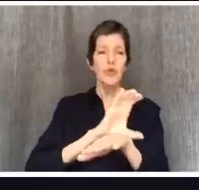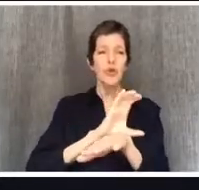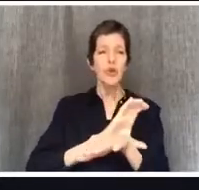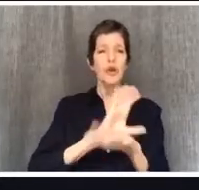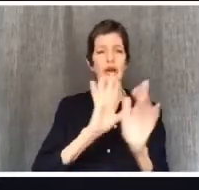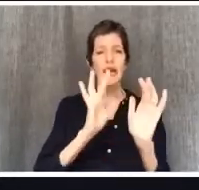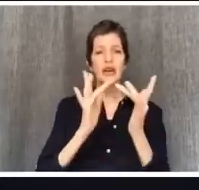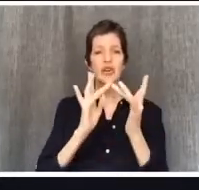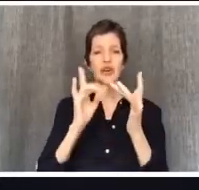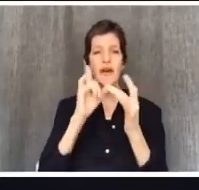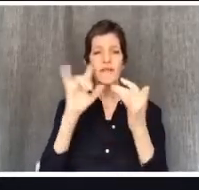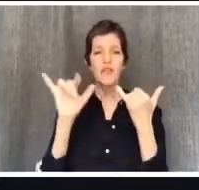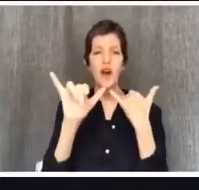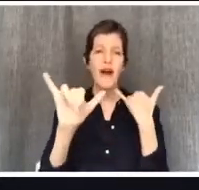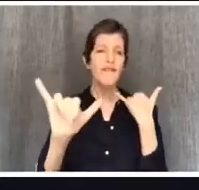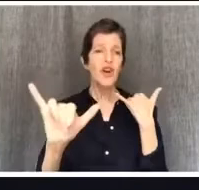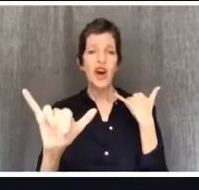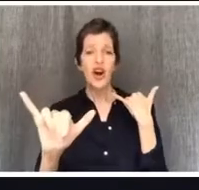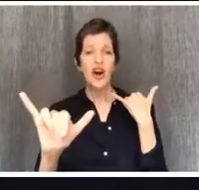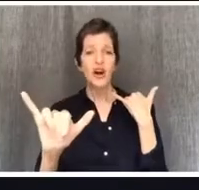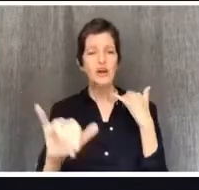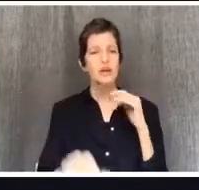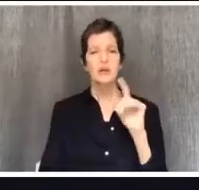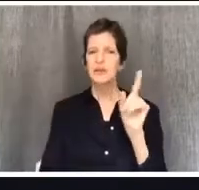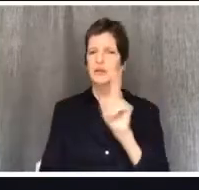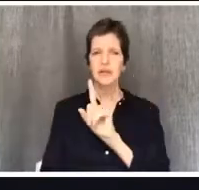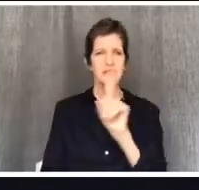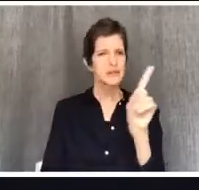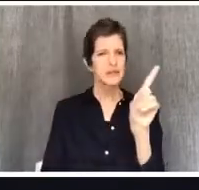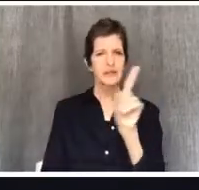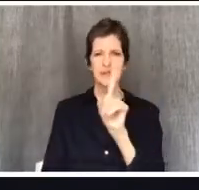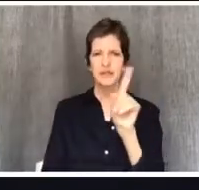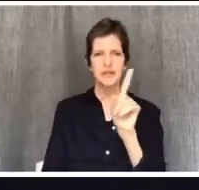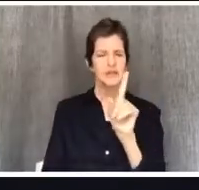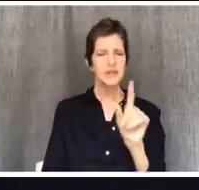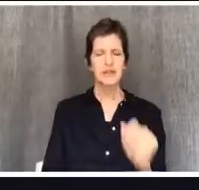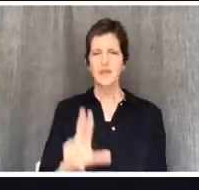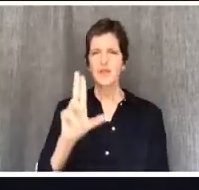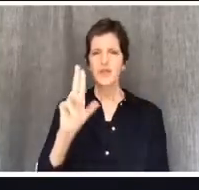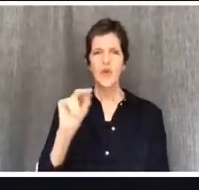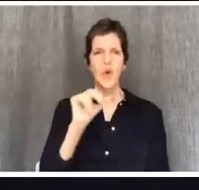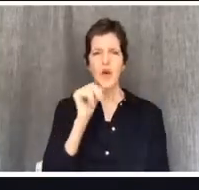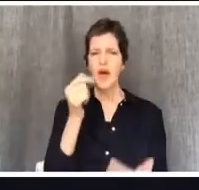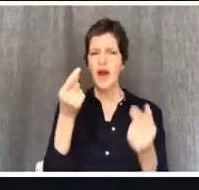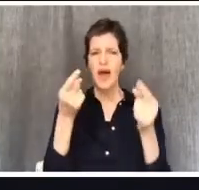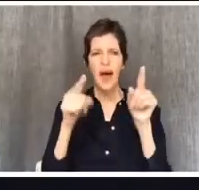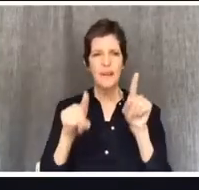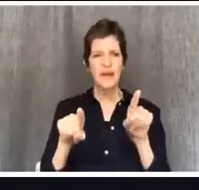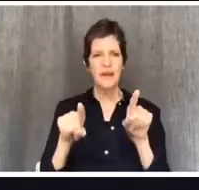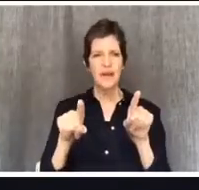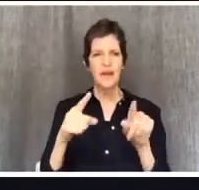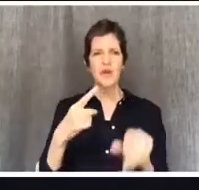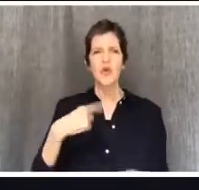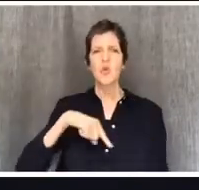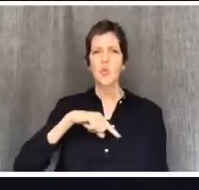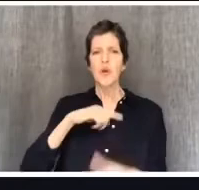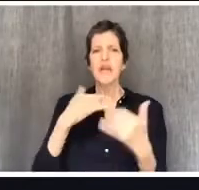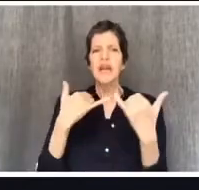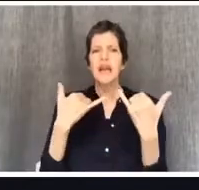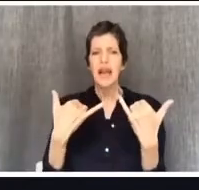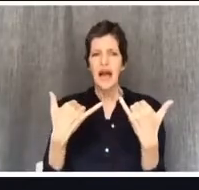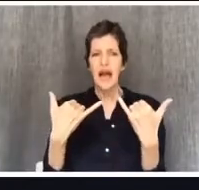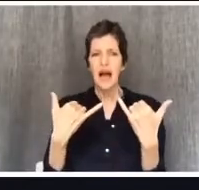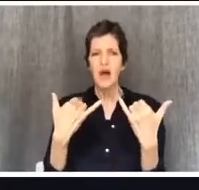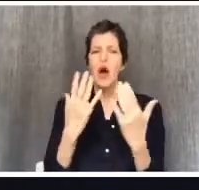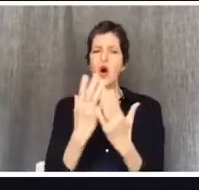not. What we're doing right now is an approximation of church. We're doing the best we can to study the word of God, sing praises to